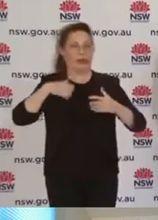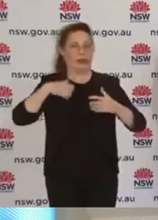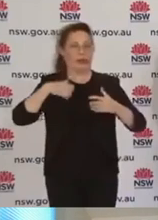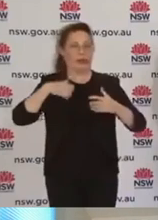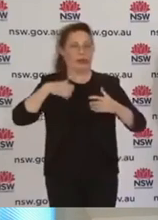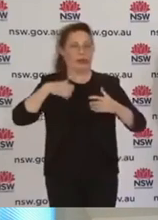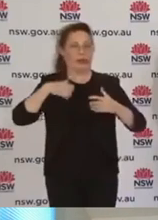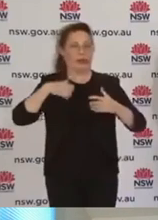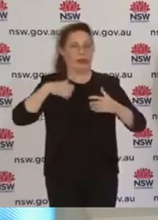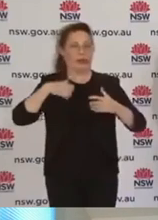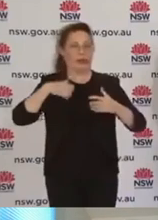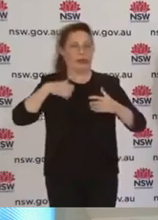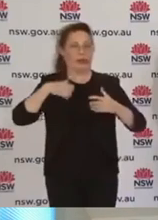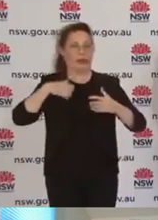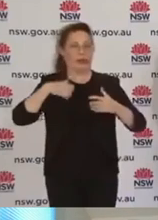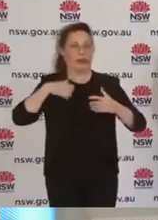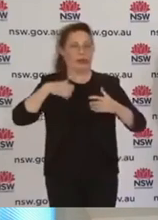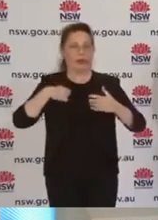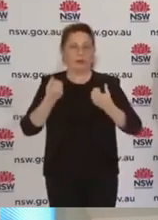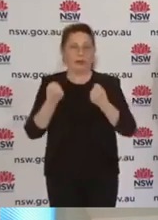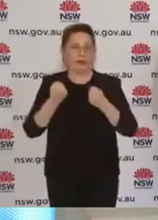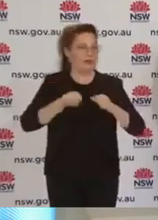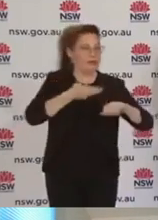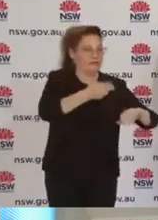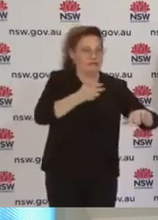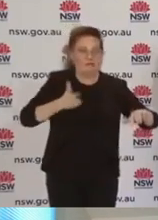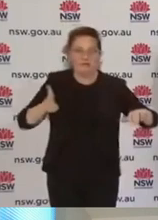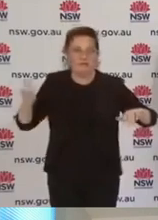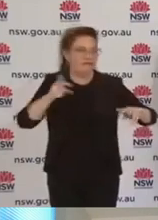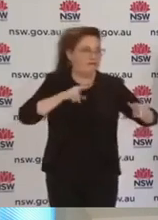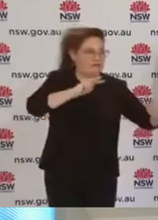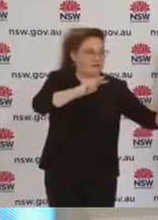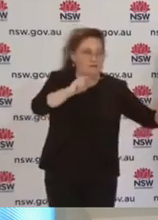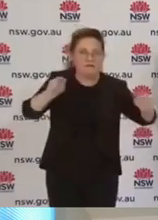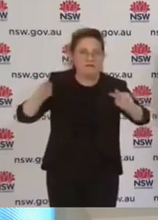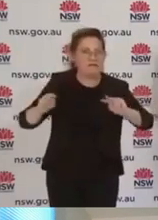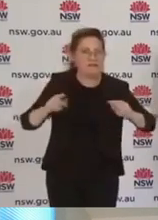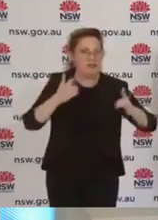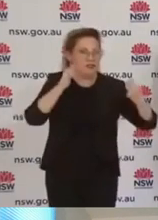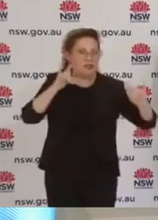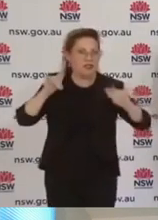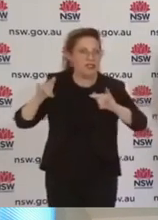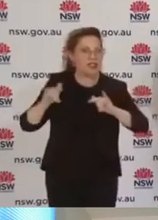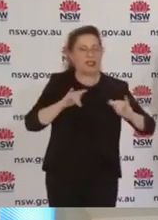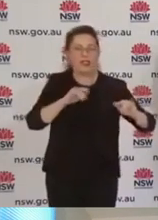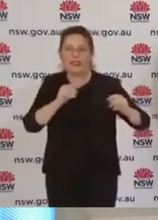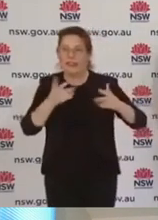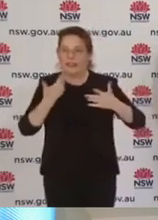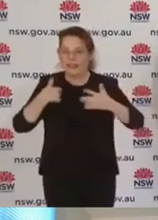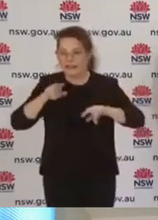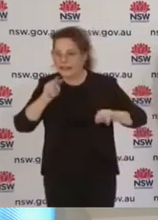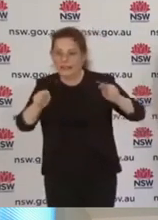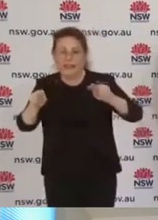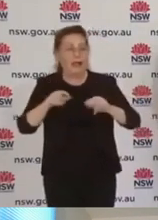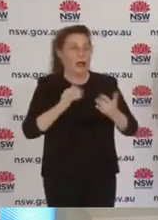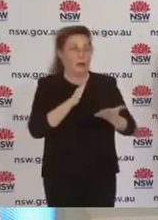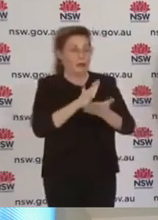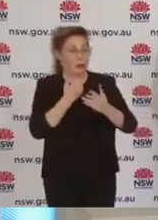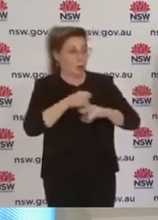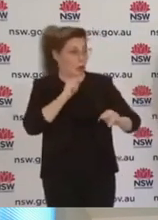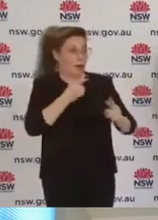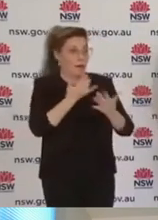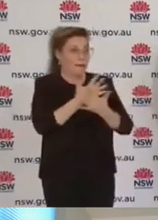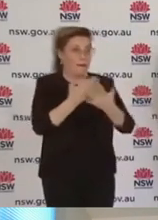Martial law. Both south and north over the last couple of days and across Greater Sydney